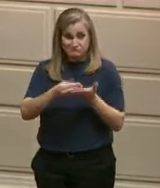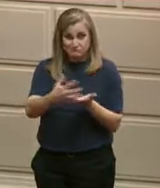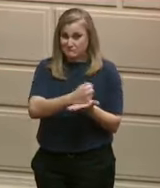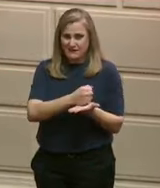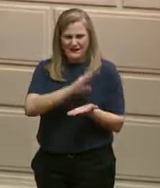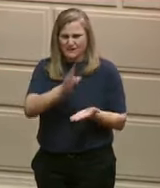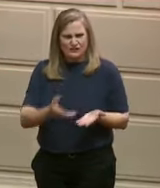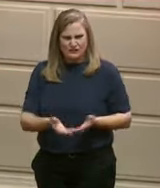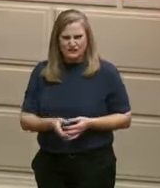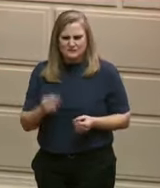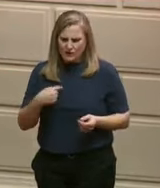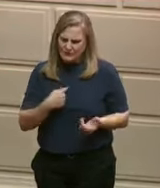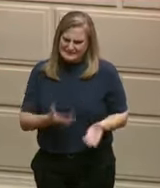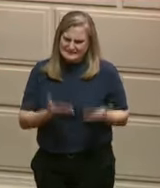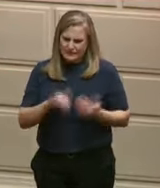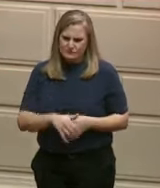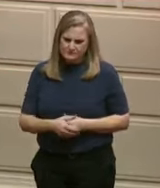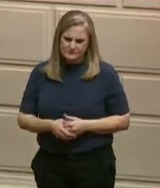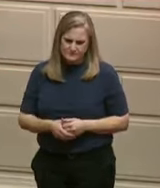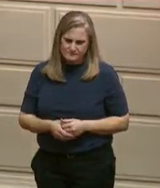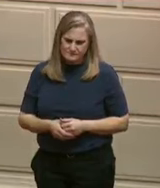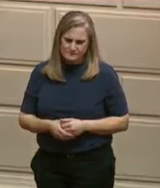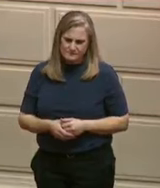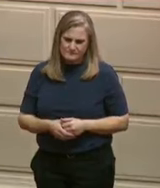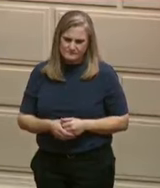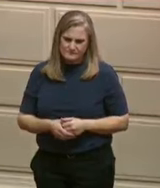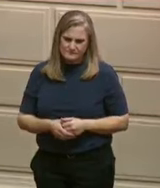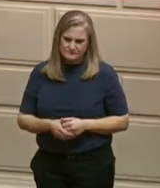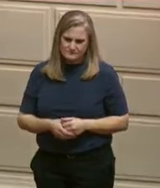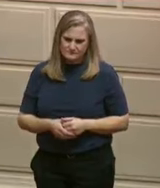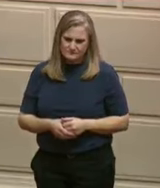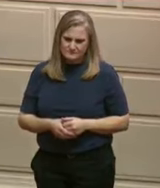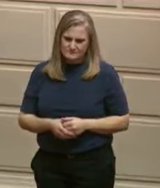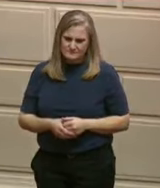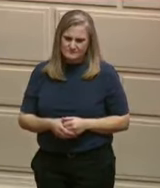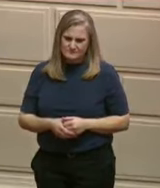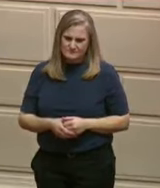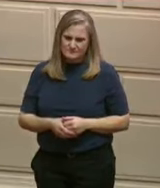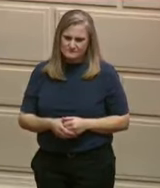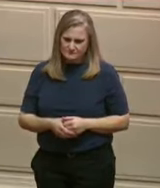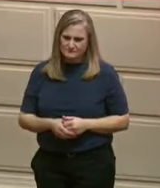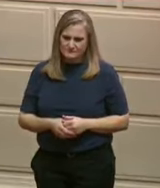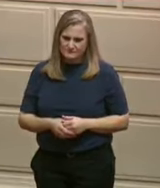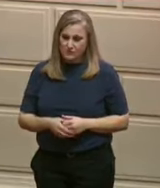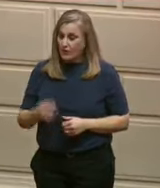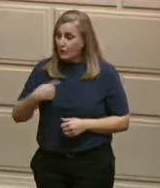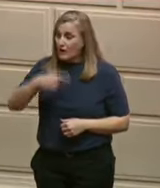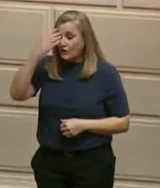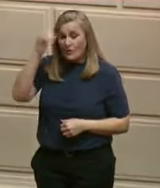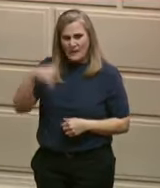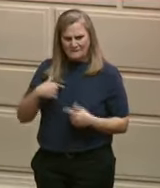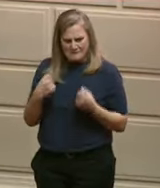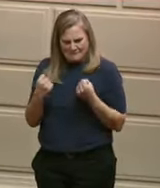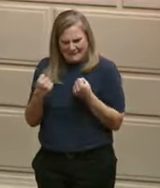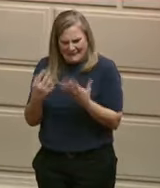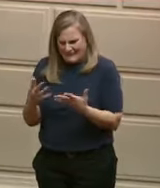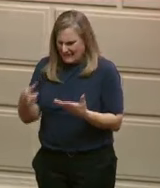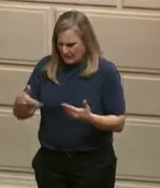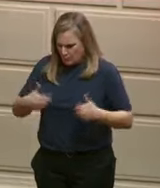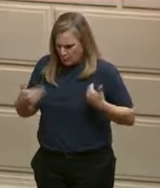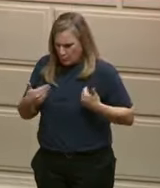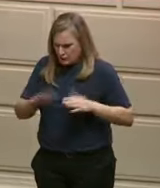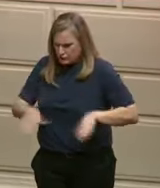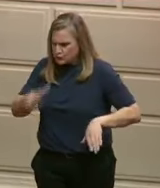for our children and families. This crucial program promotes development of infants and toddlers